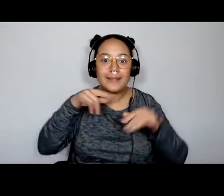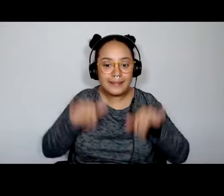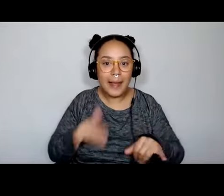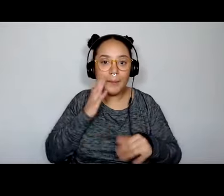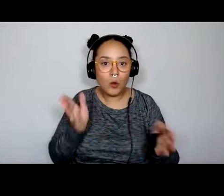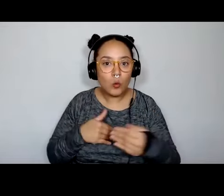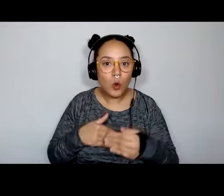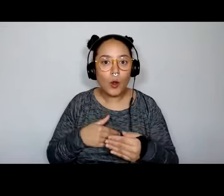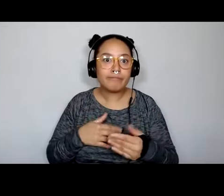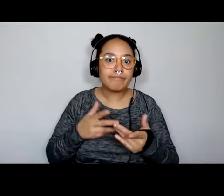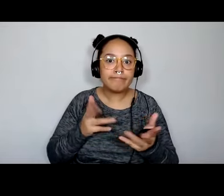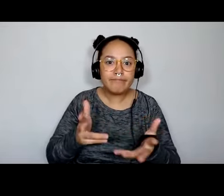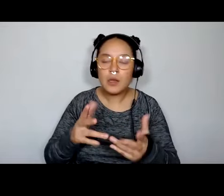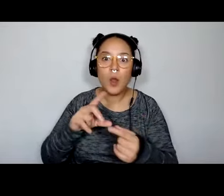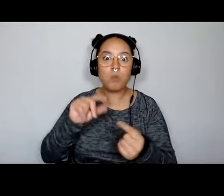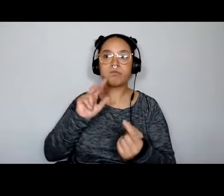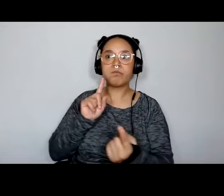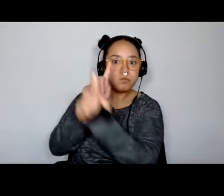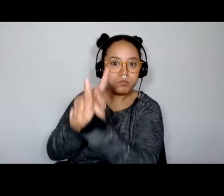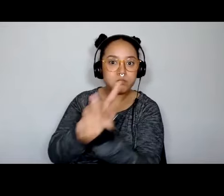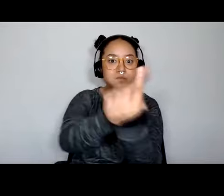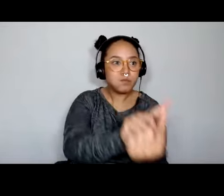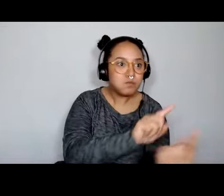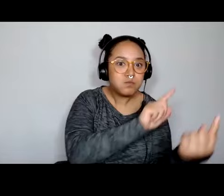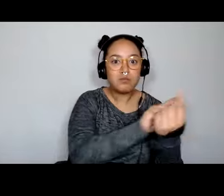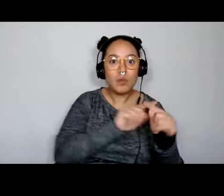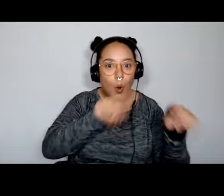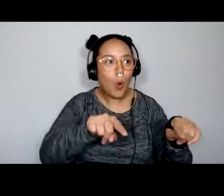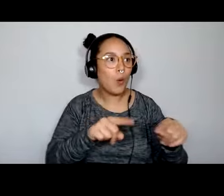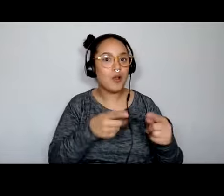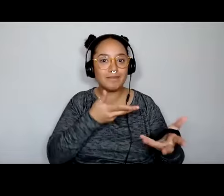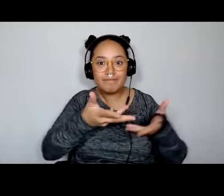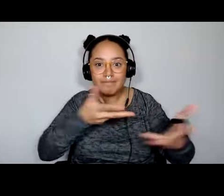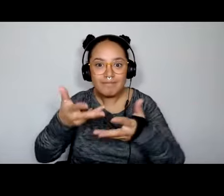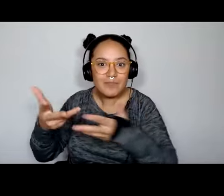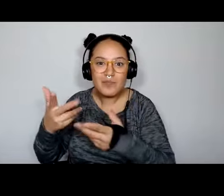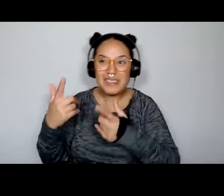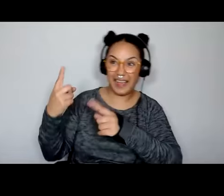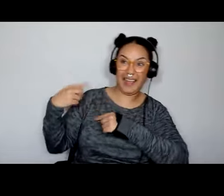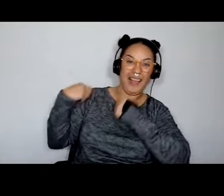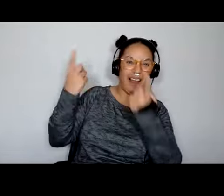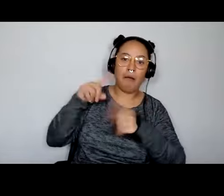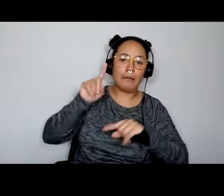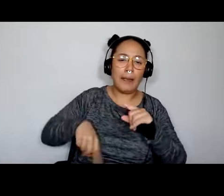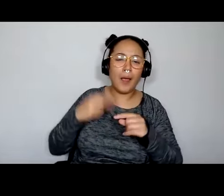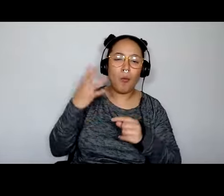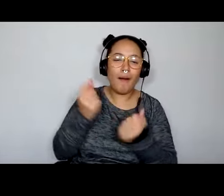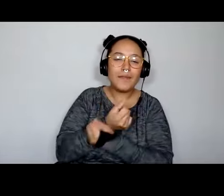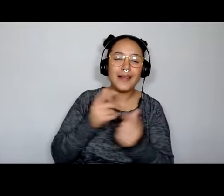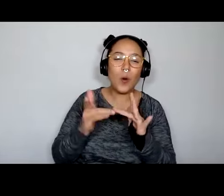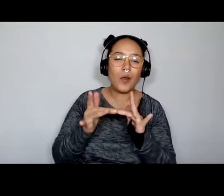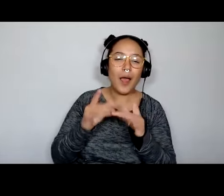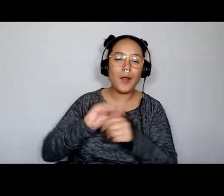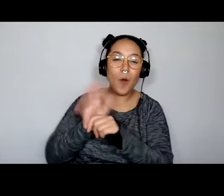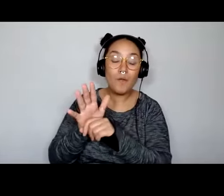and talking to the people directly affected by the designs. We couldn't do that. So a lot of it was online during COVID. In the fall,